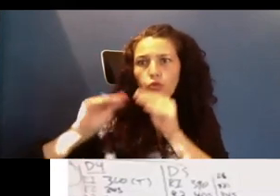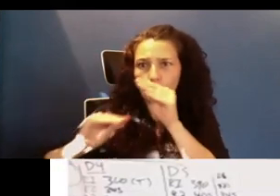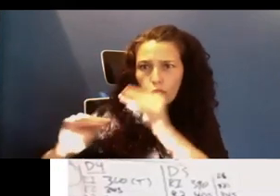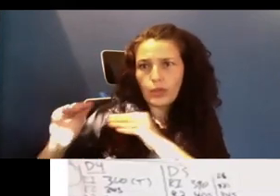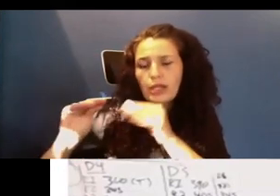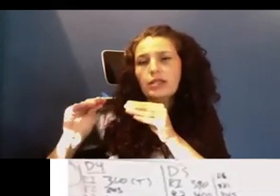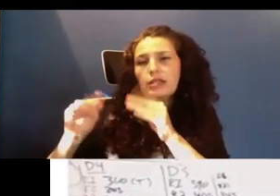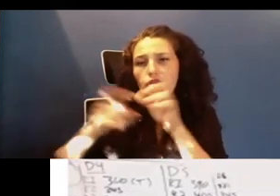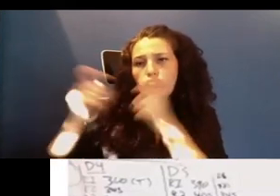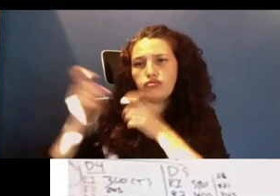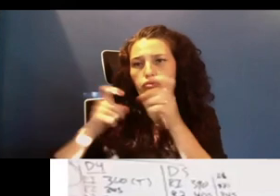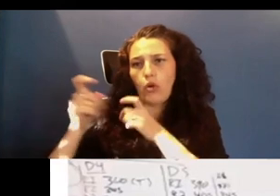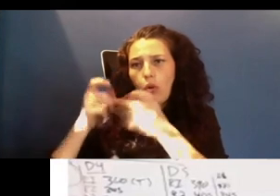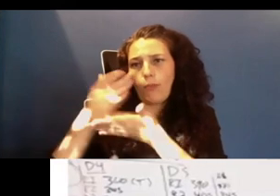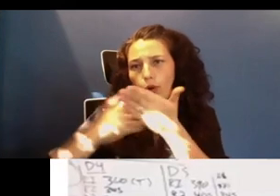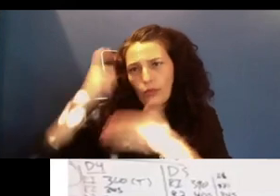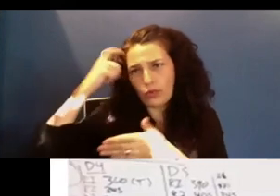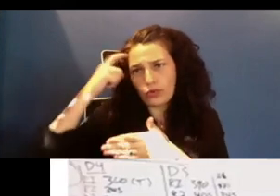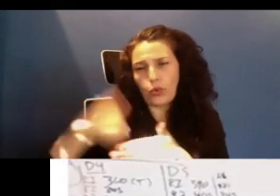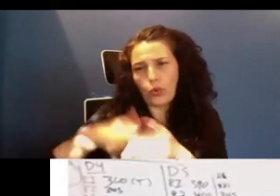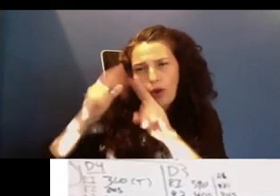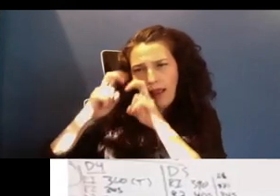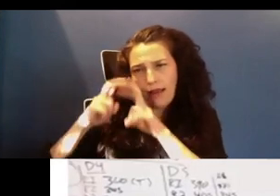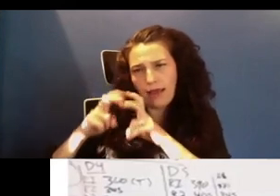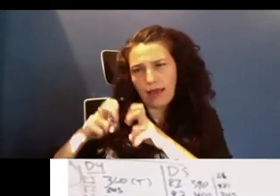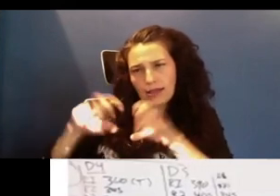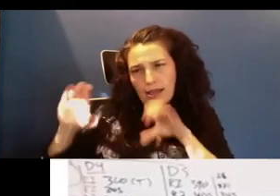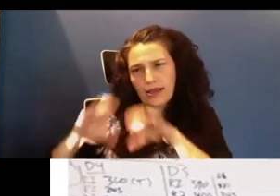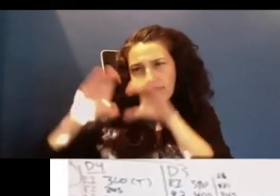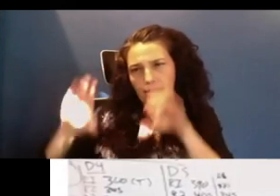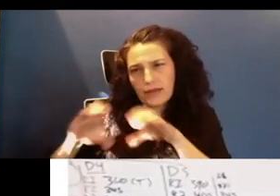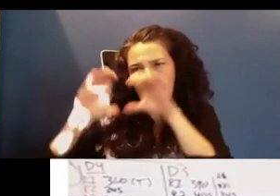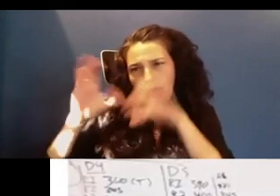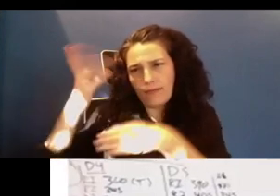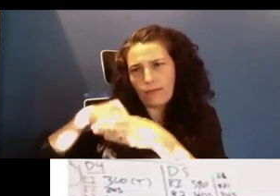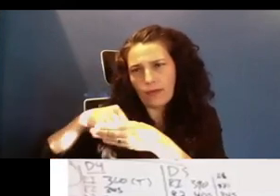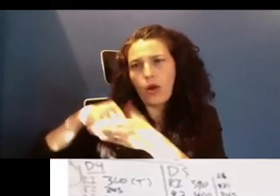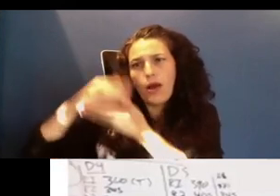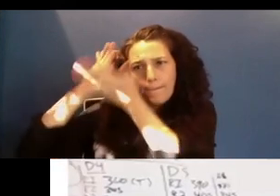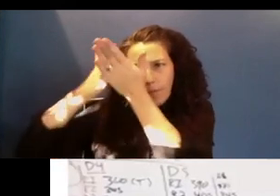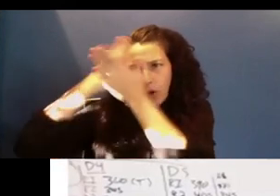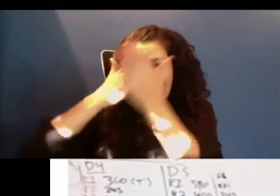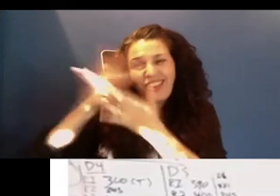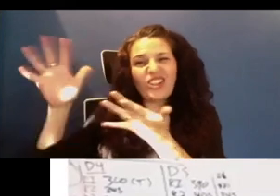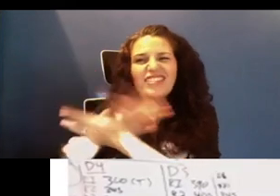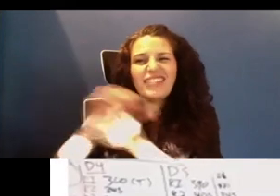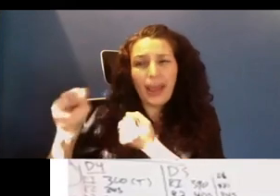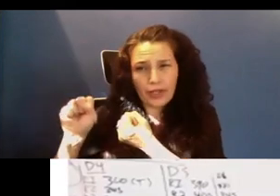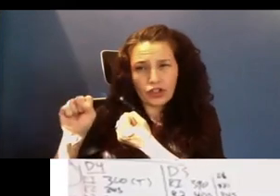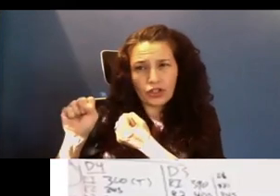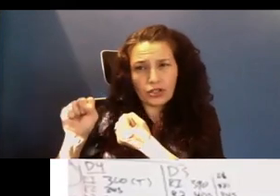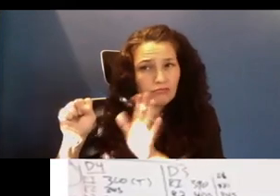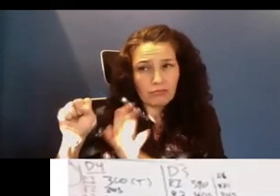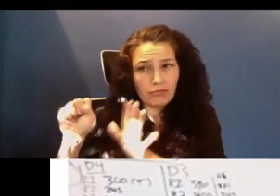we're looking at the neuron activity in these parts of the brain, these parts of the brain aren't damaged, actually. The spinal cord